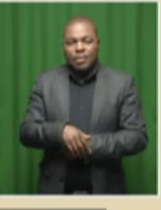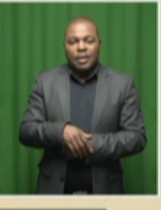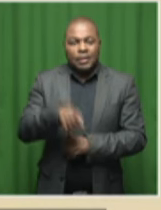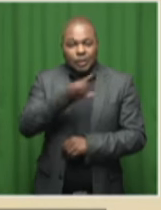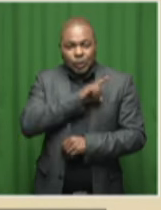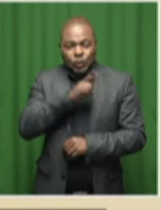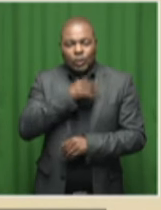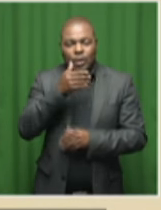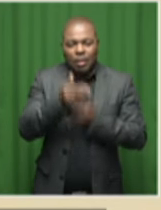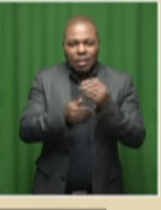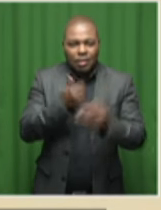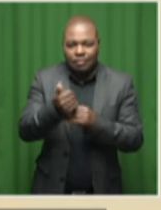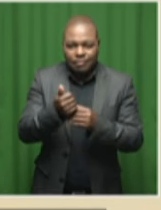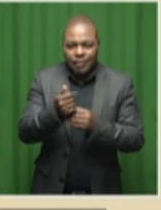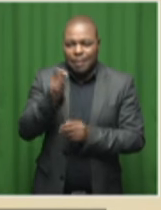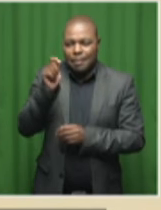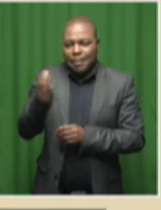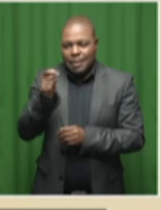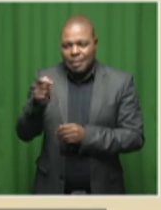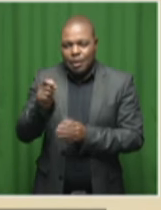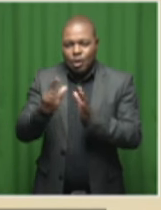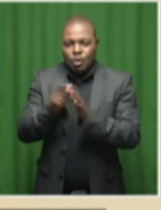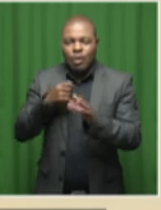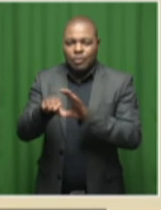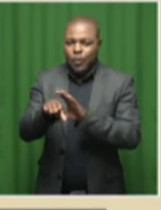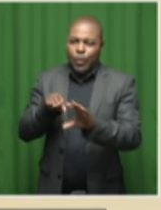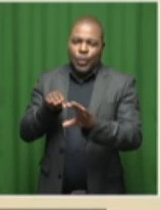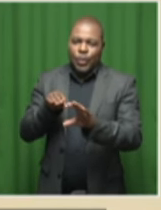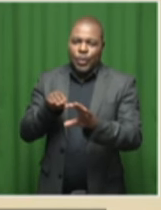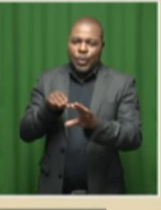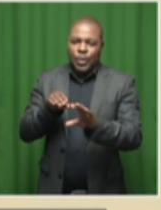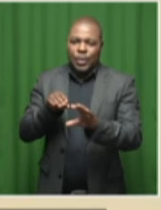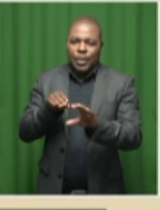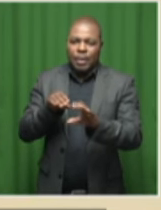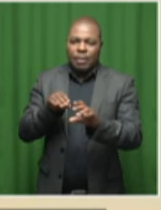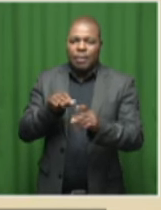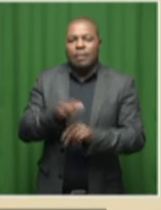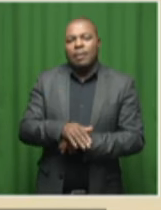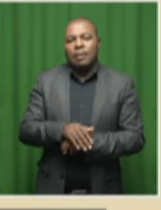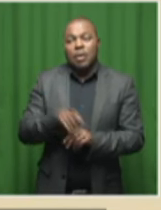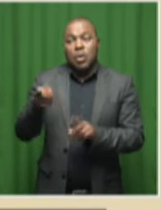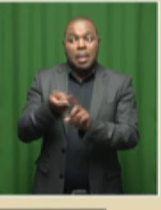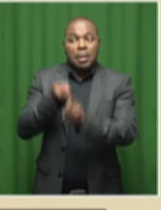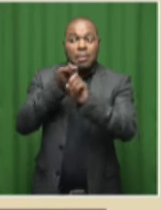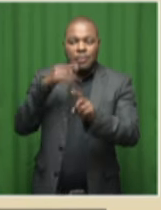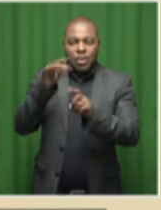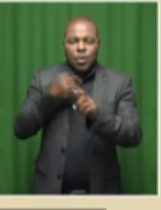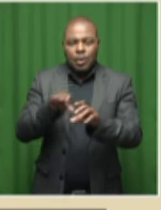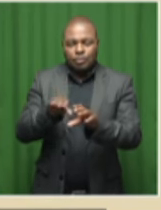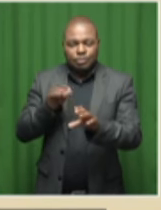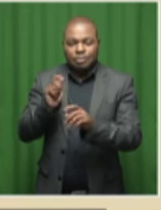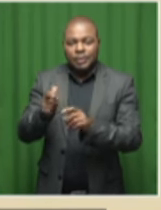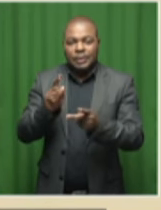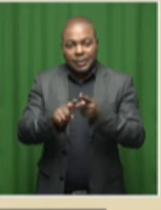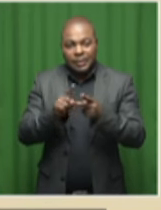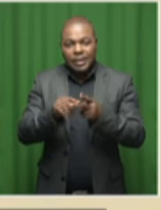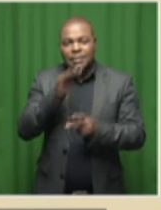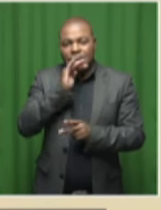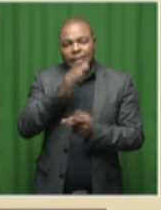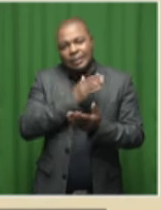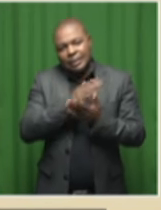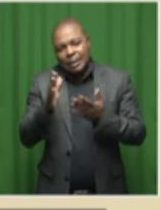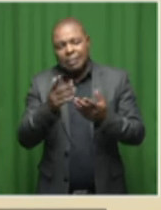discontinued payment of new cases immediately after her suspension. This also involves some of the